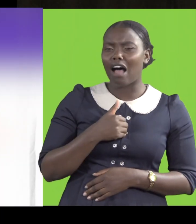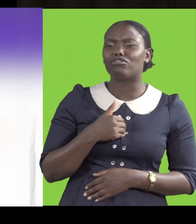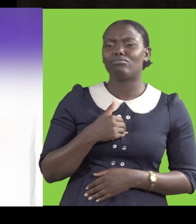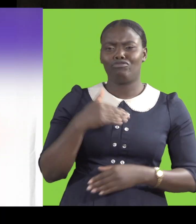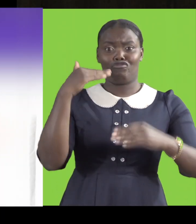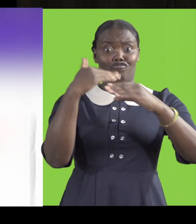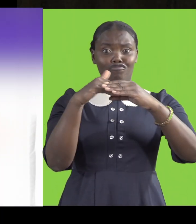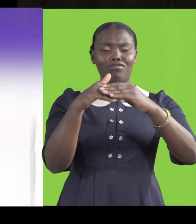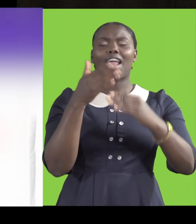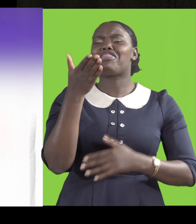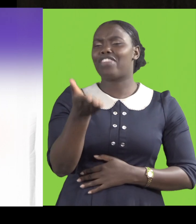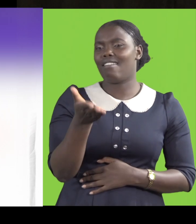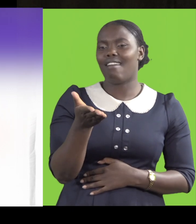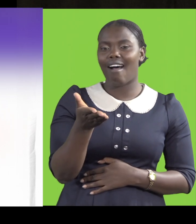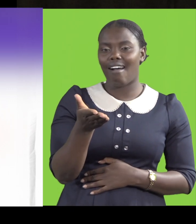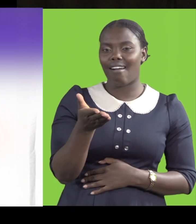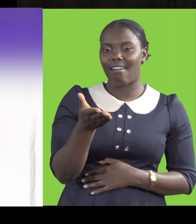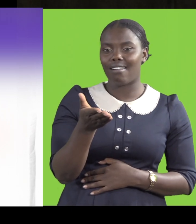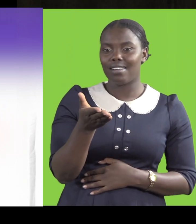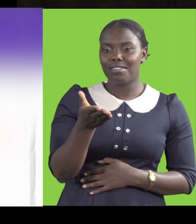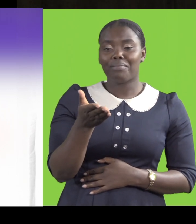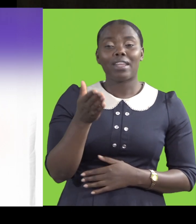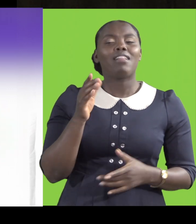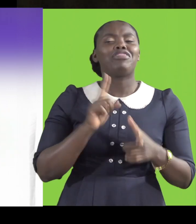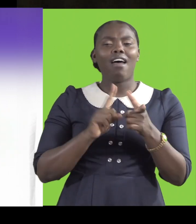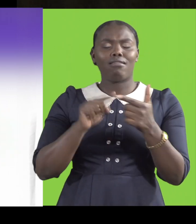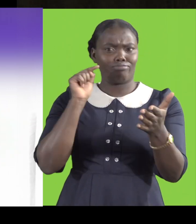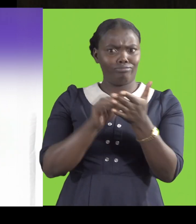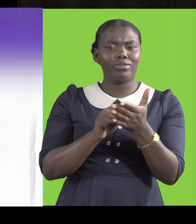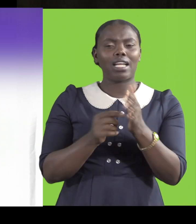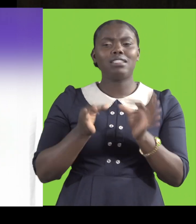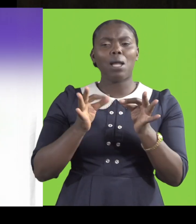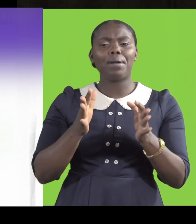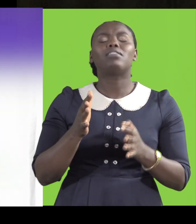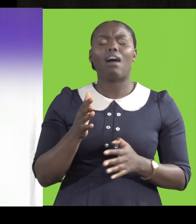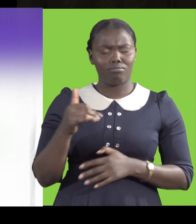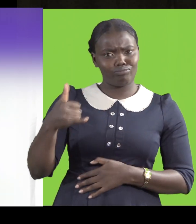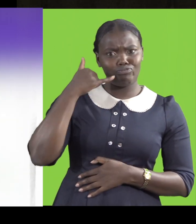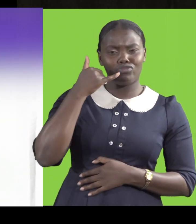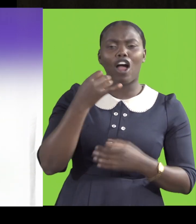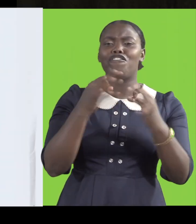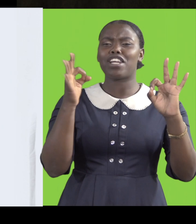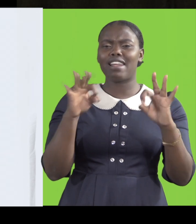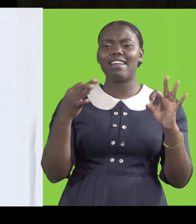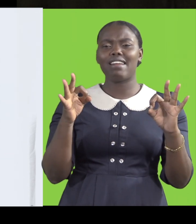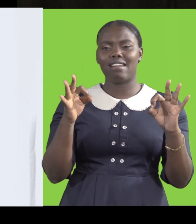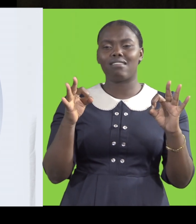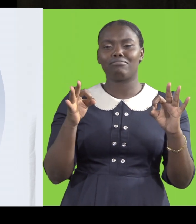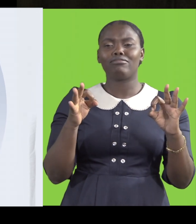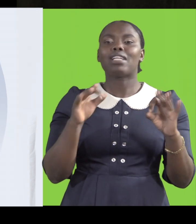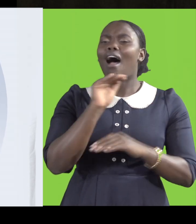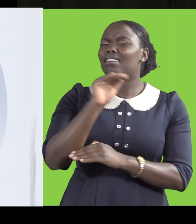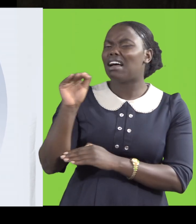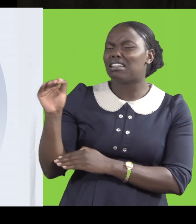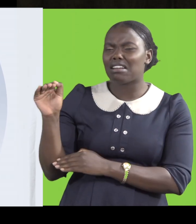iebc and four click on a sign language interpreter in green and make a video call for